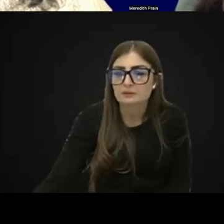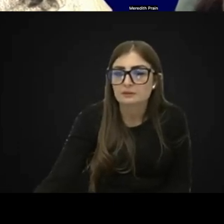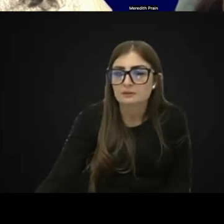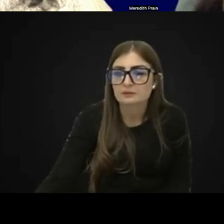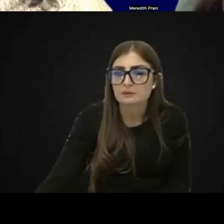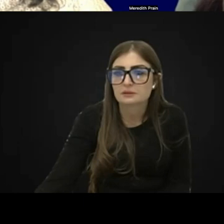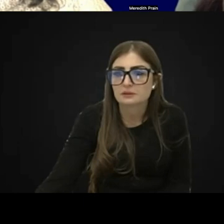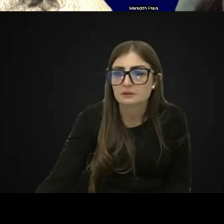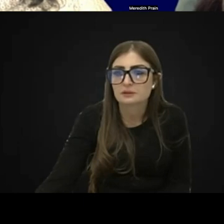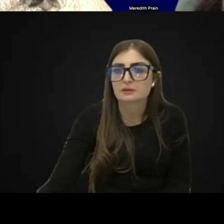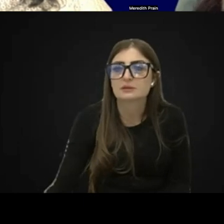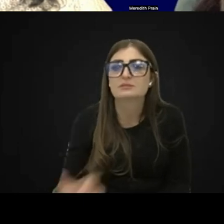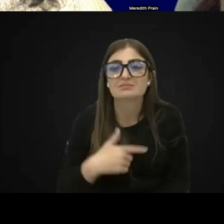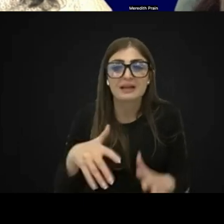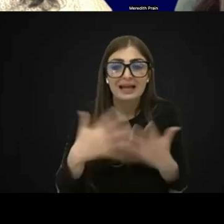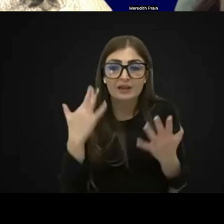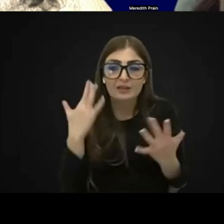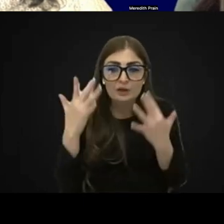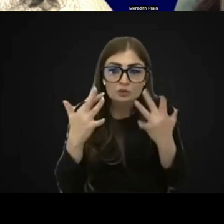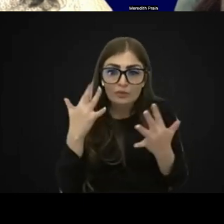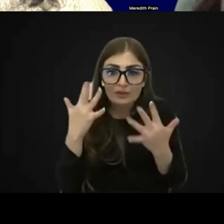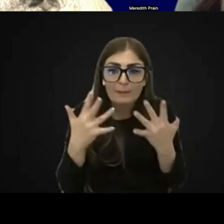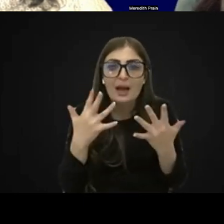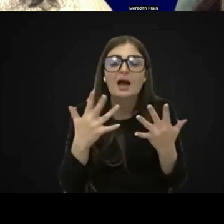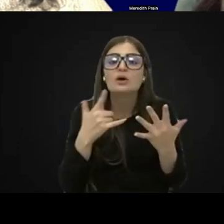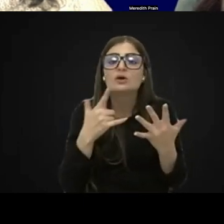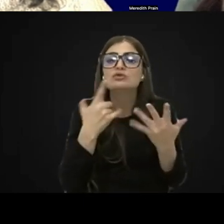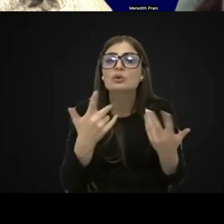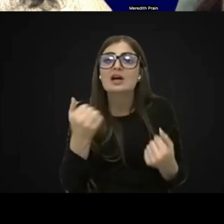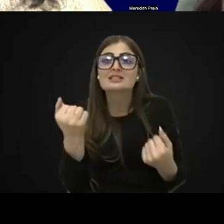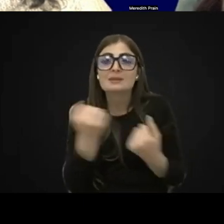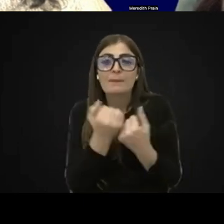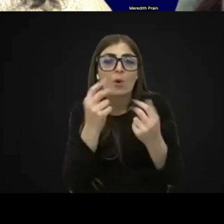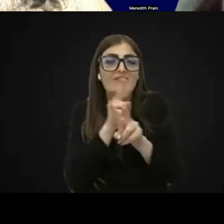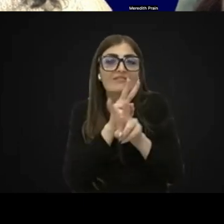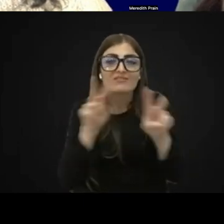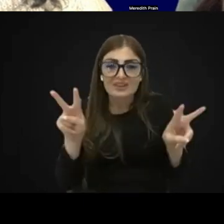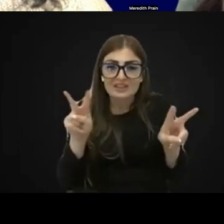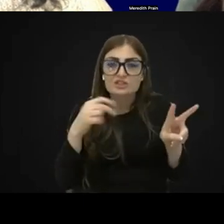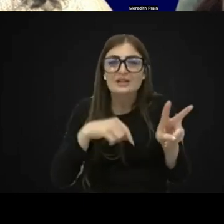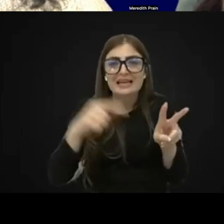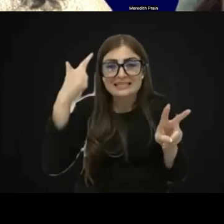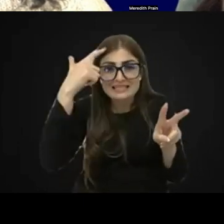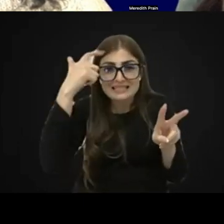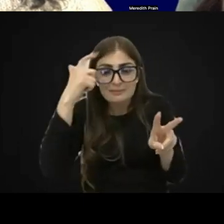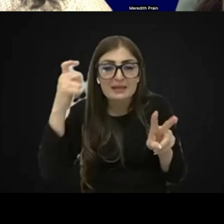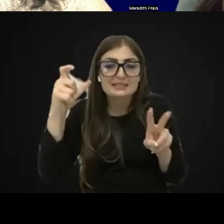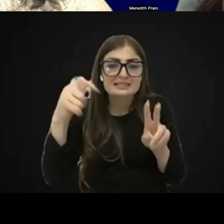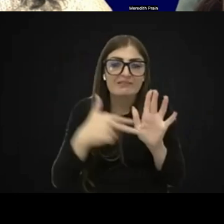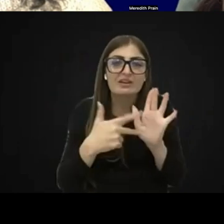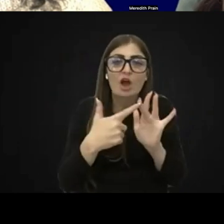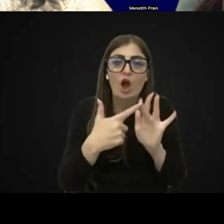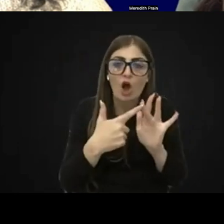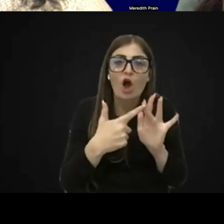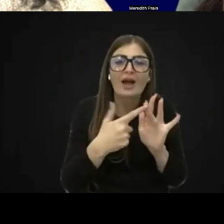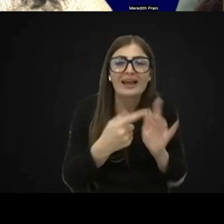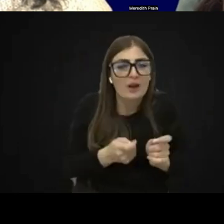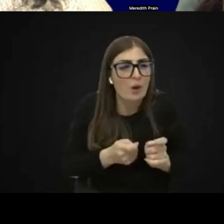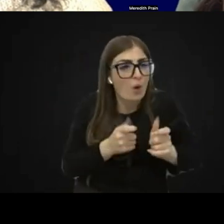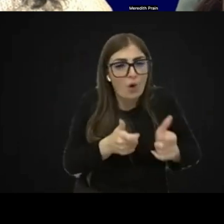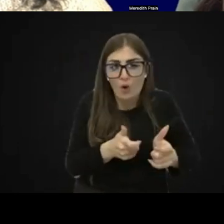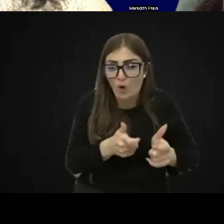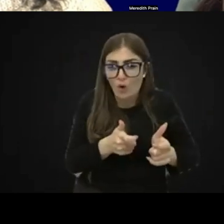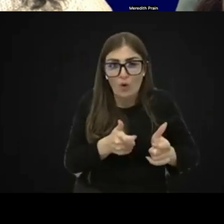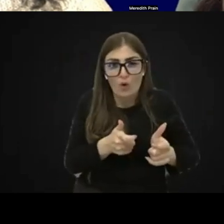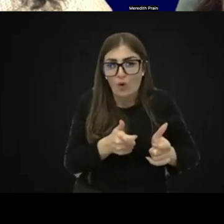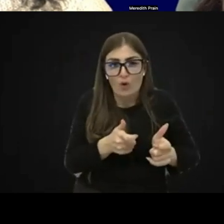anything to consider in order to support vision in suspected CVI in very early stages